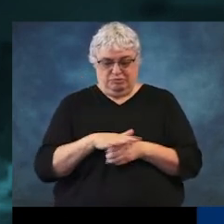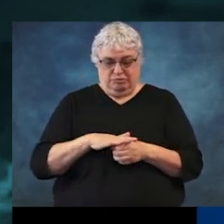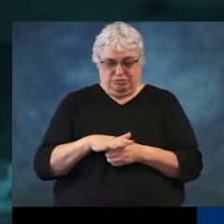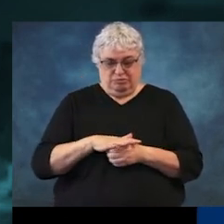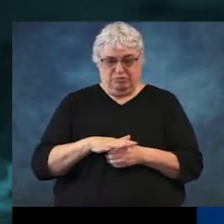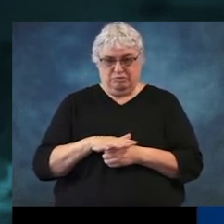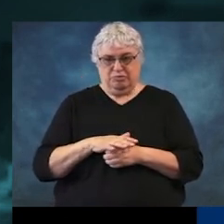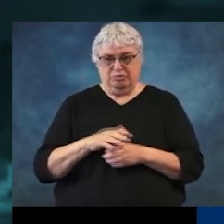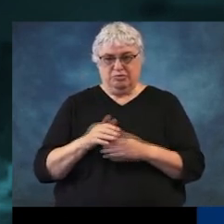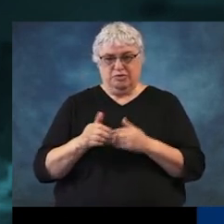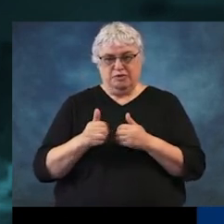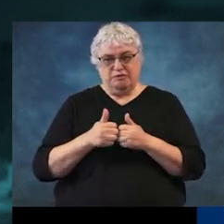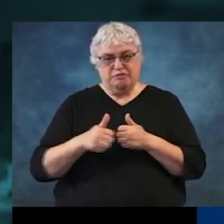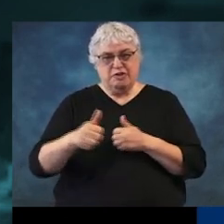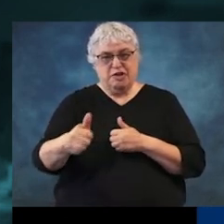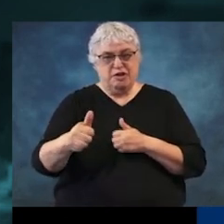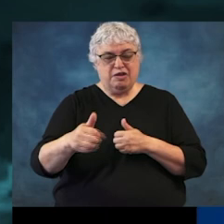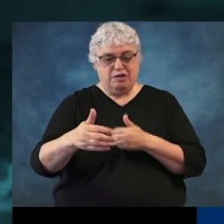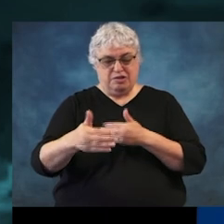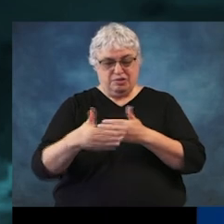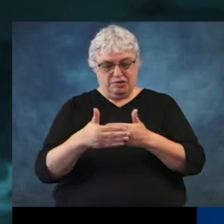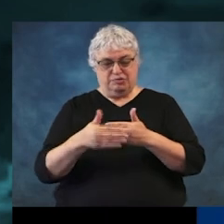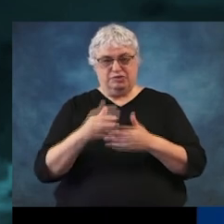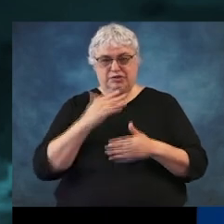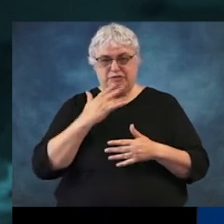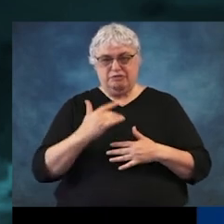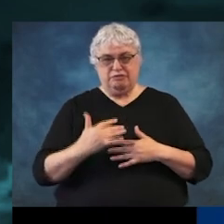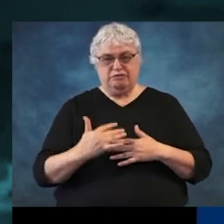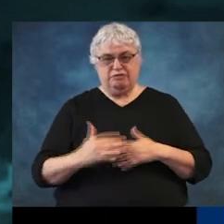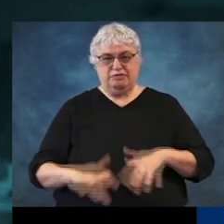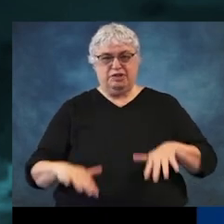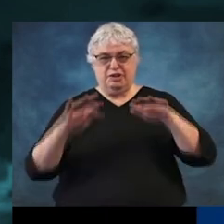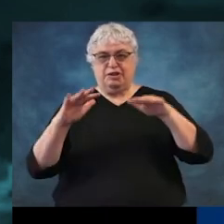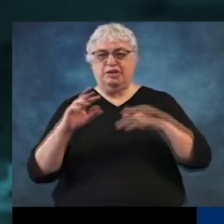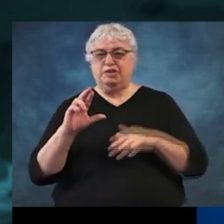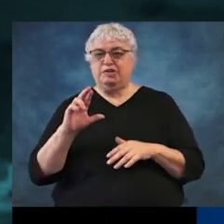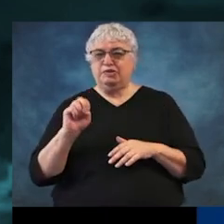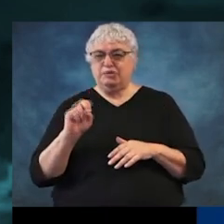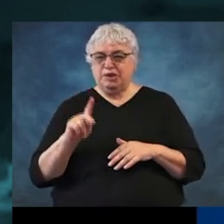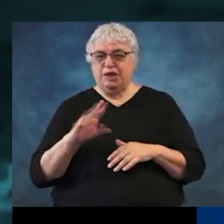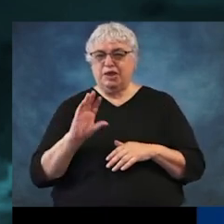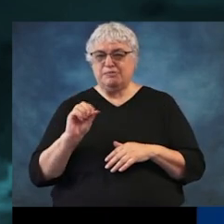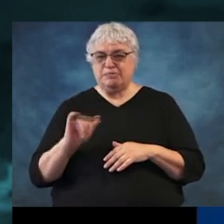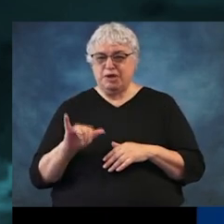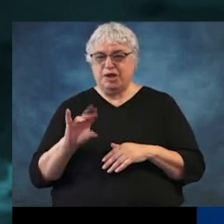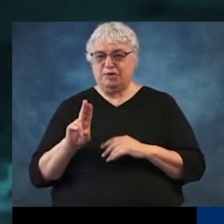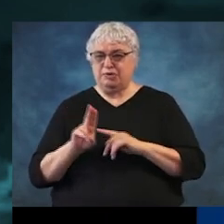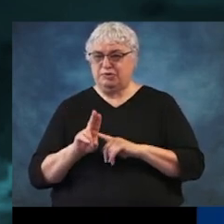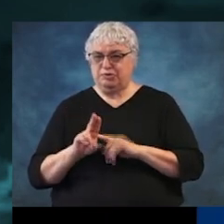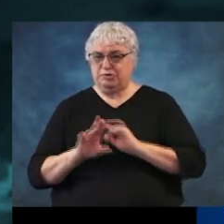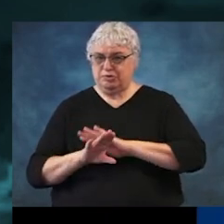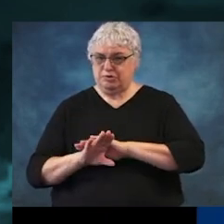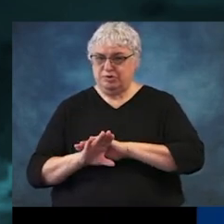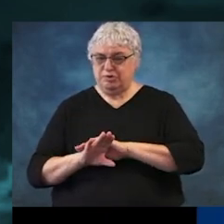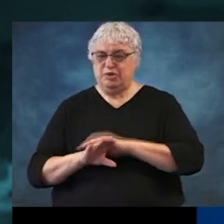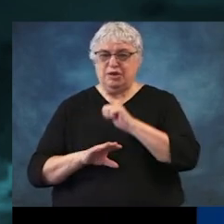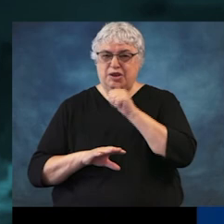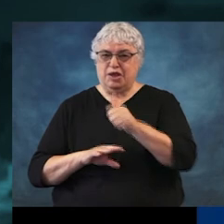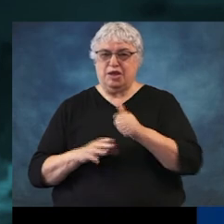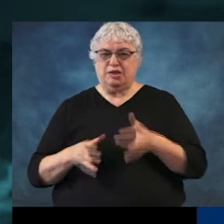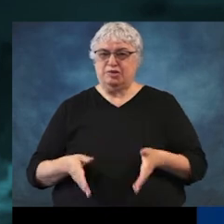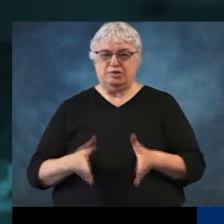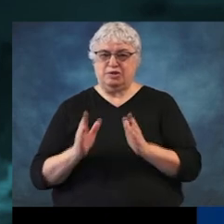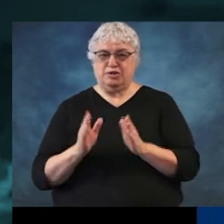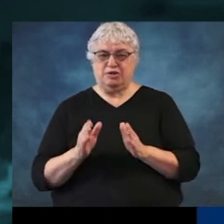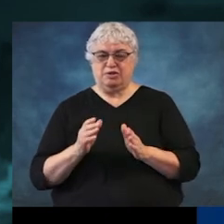flooding, at least from the creek and bayou. And I want to make sure we understand this is just creek and bayou flooding. This does not show the